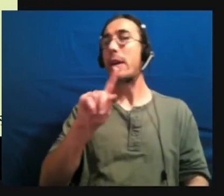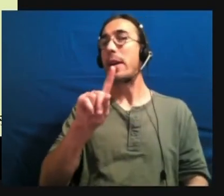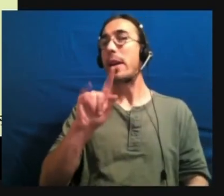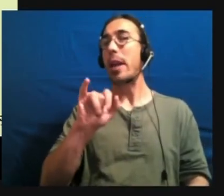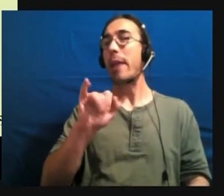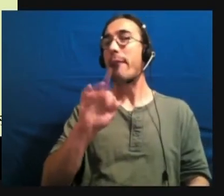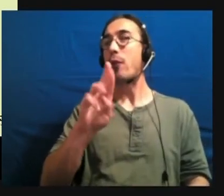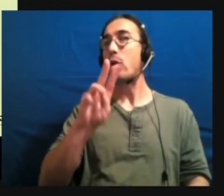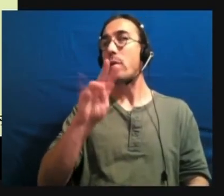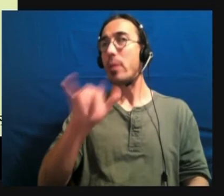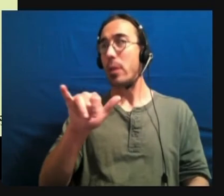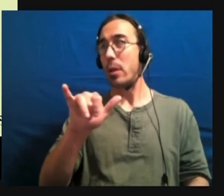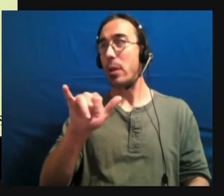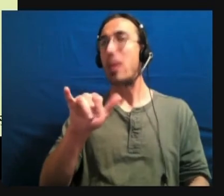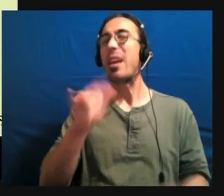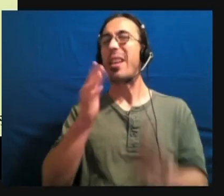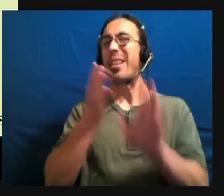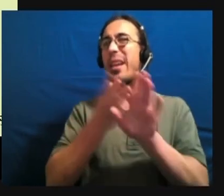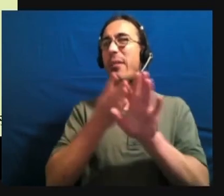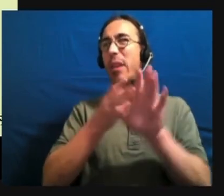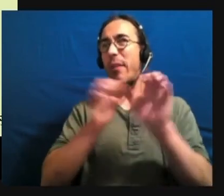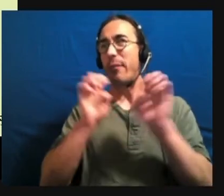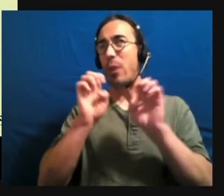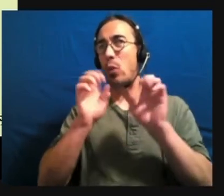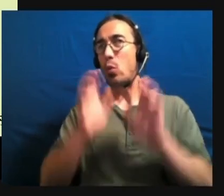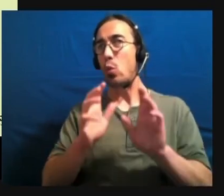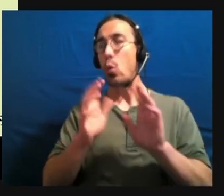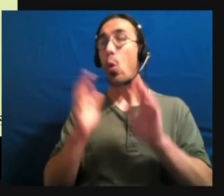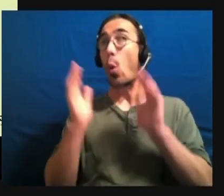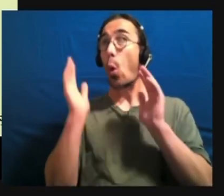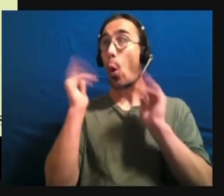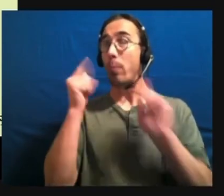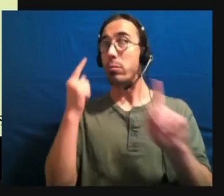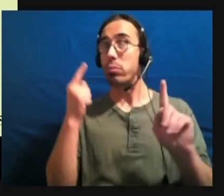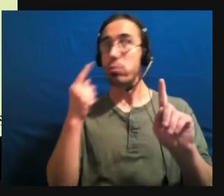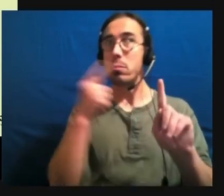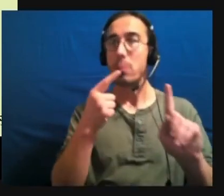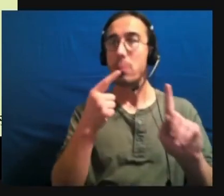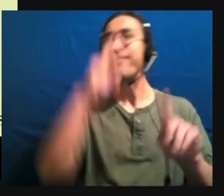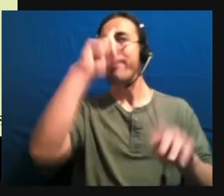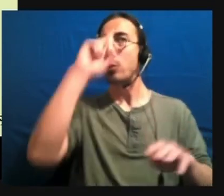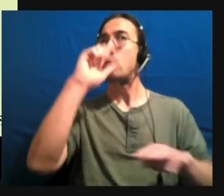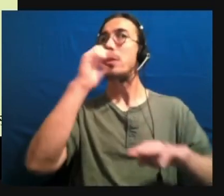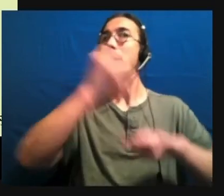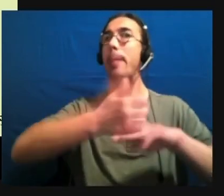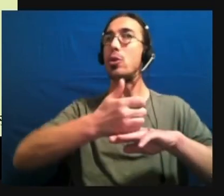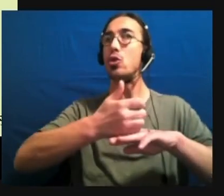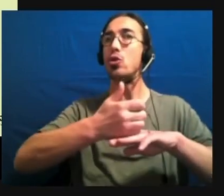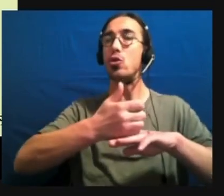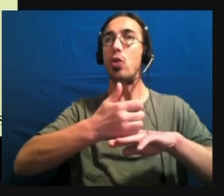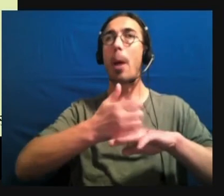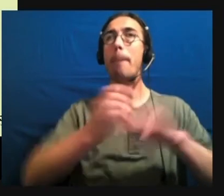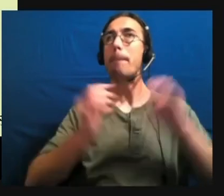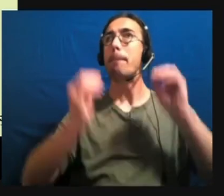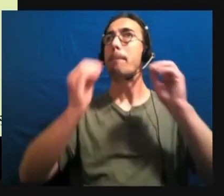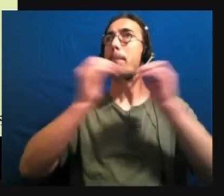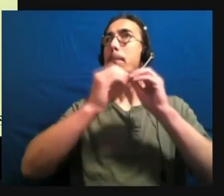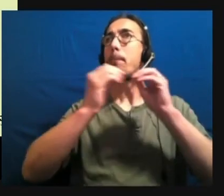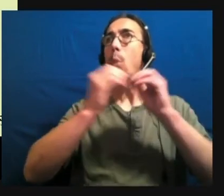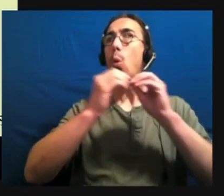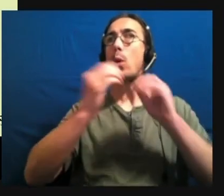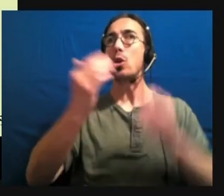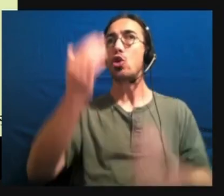psychological assessors. And the hope is to create, um, more knowledge